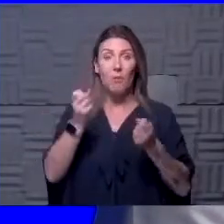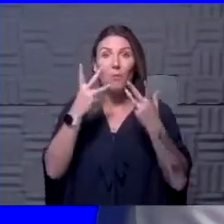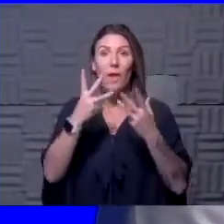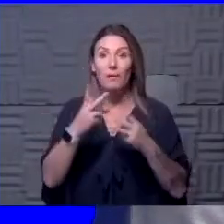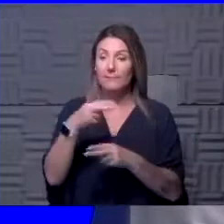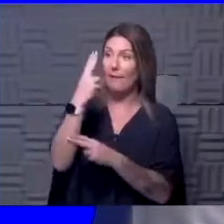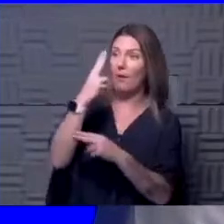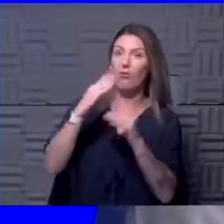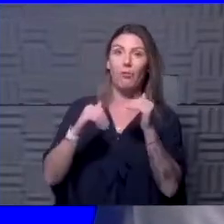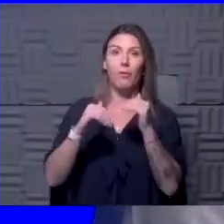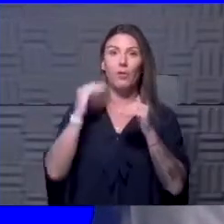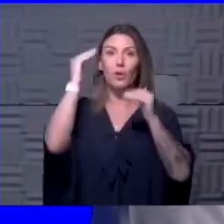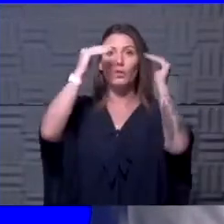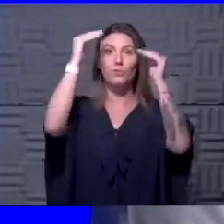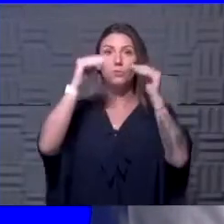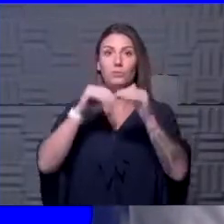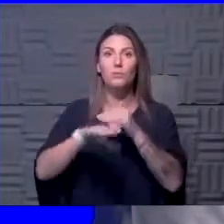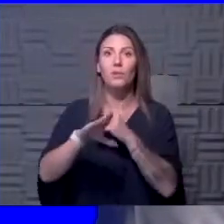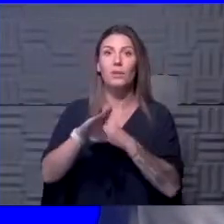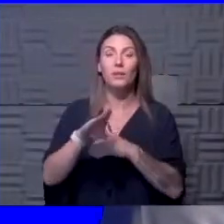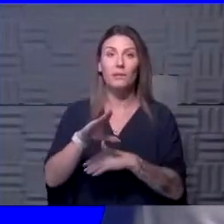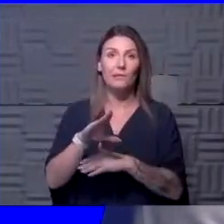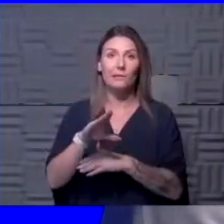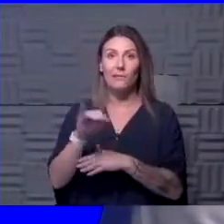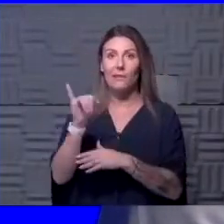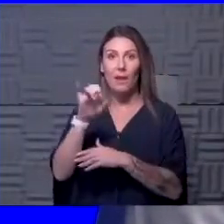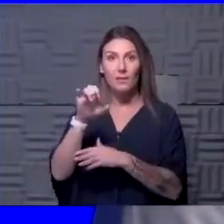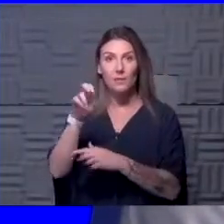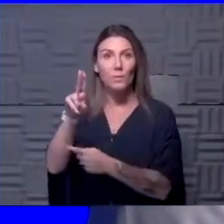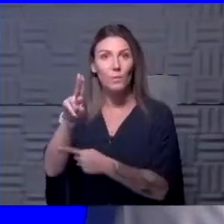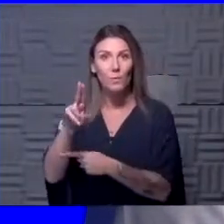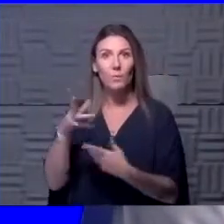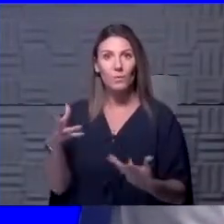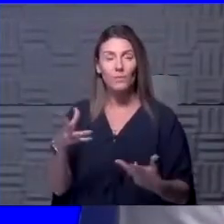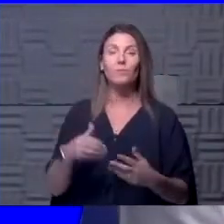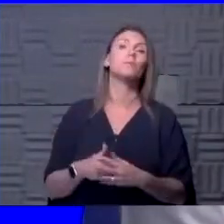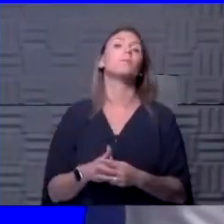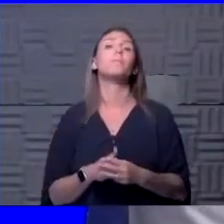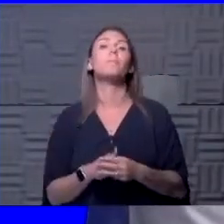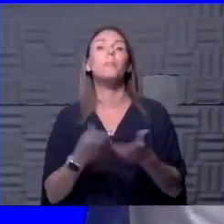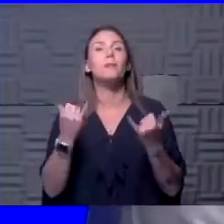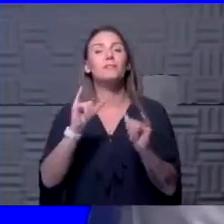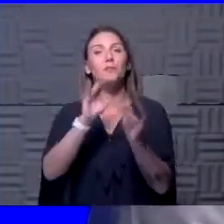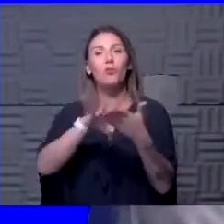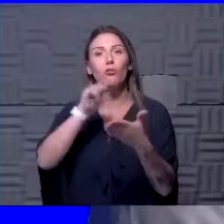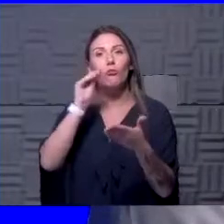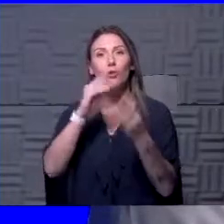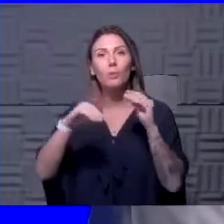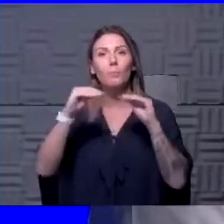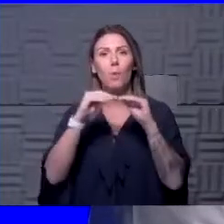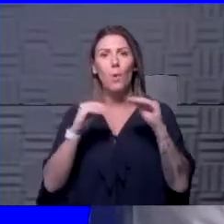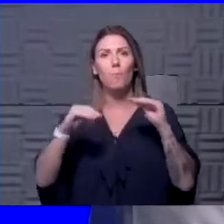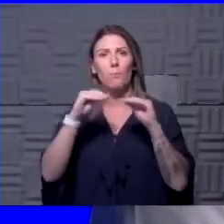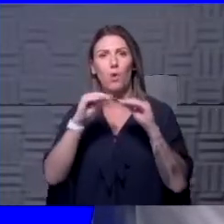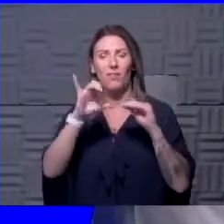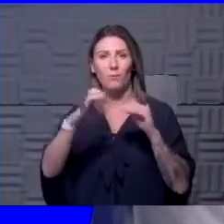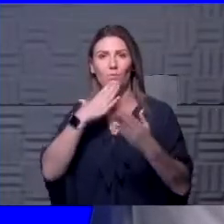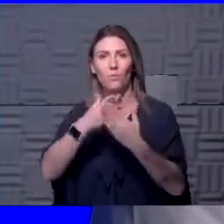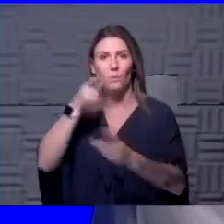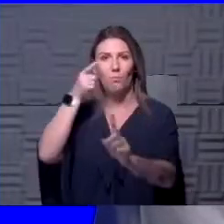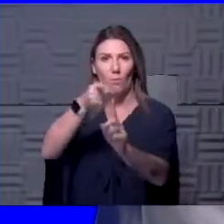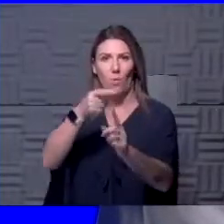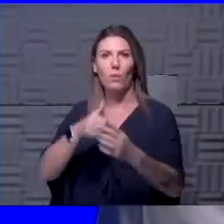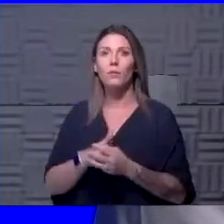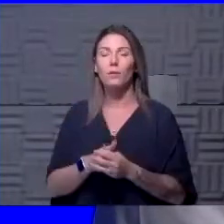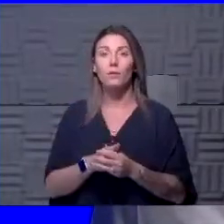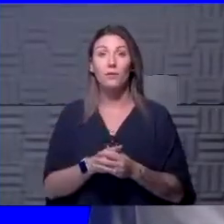than adults who are going into the critical illness stage in the ICU as well. So we are still learning more and more about this. And that was a very good point that